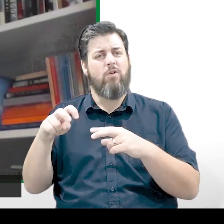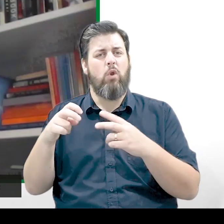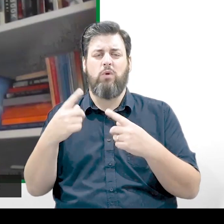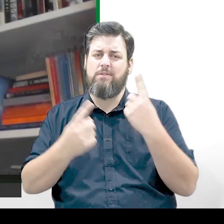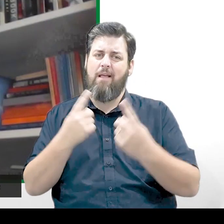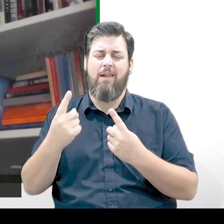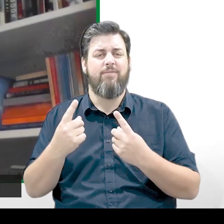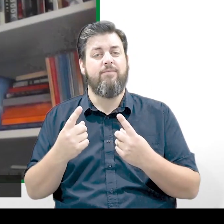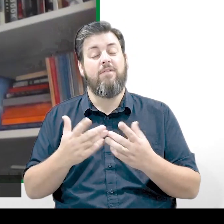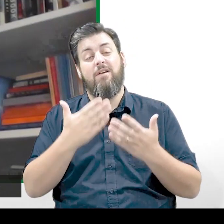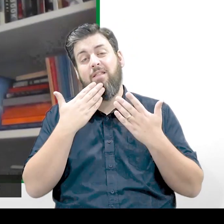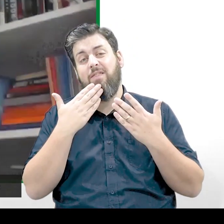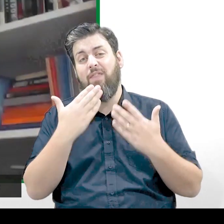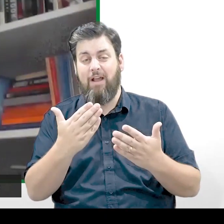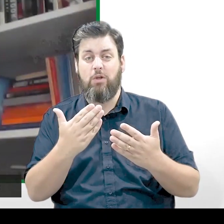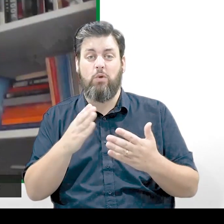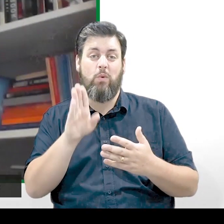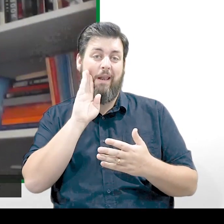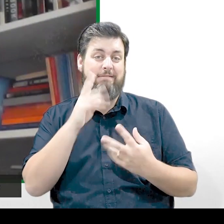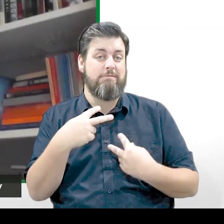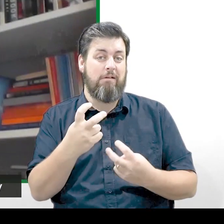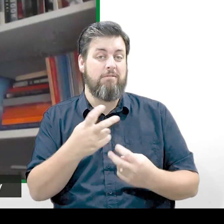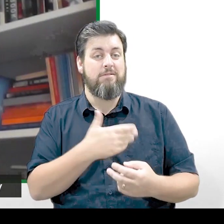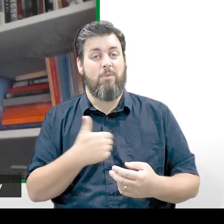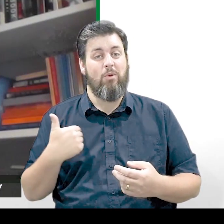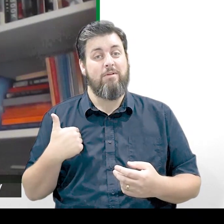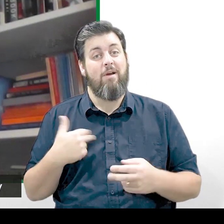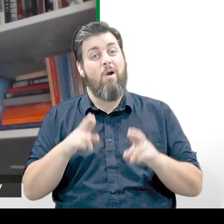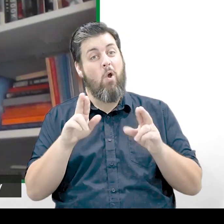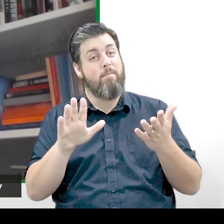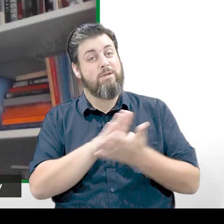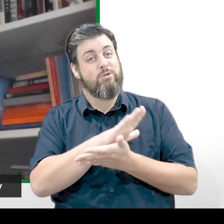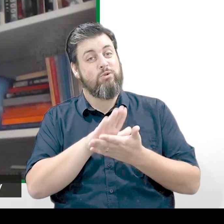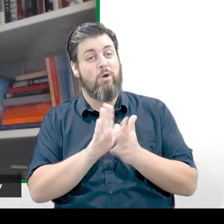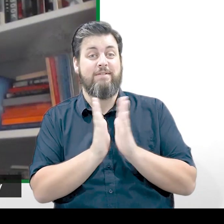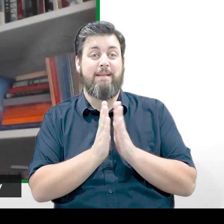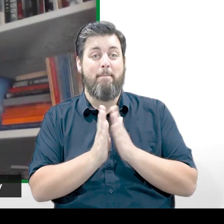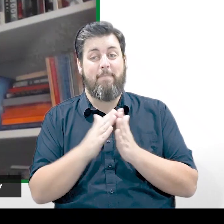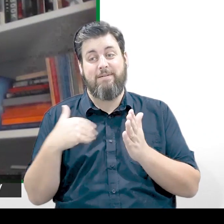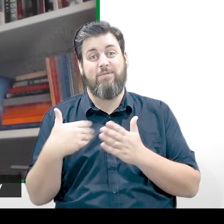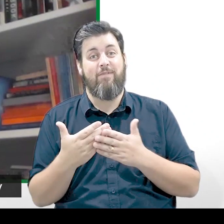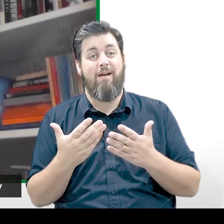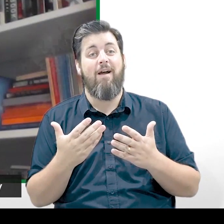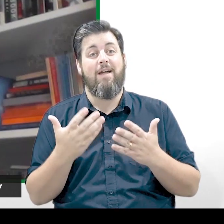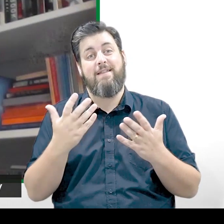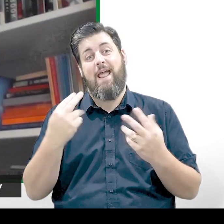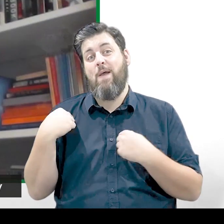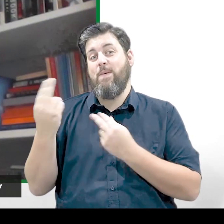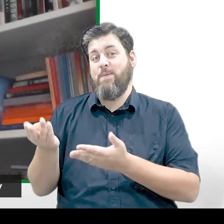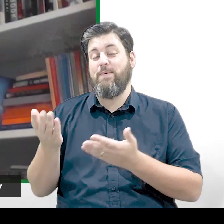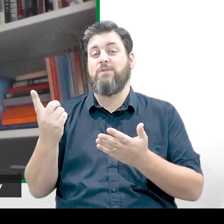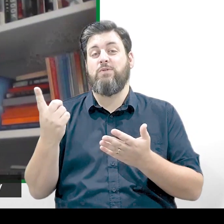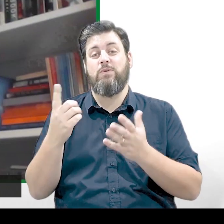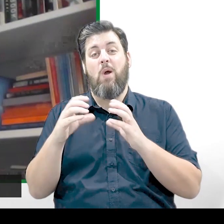for listening today. I hope you've enjoyed this bit of the assembly. I'm going to hand over it now back to one of the other